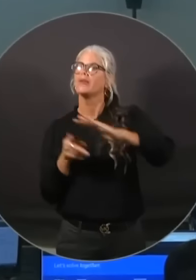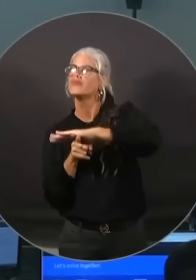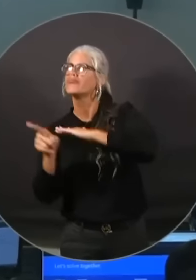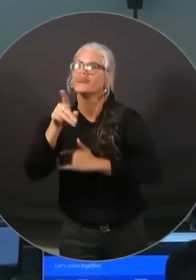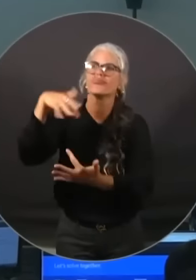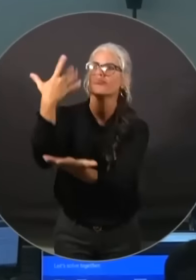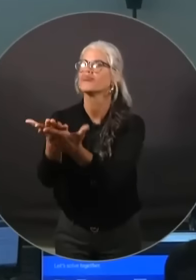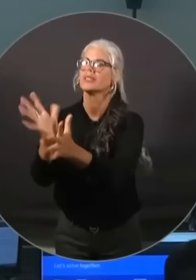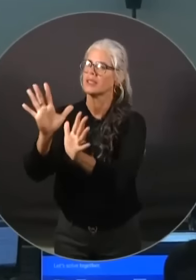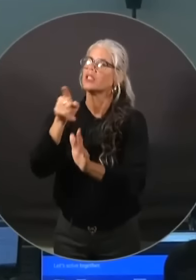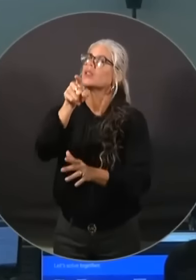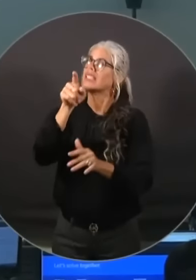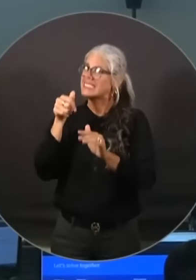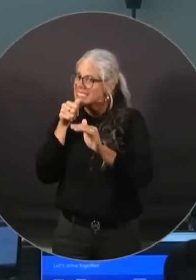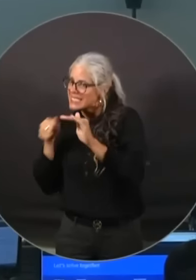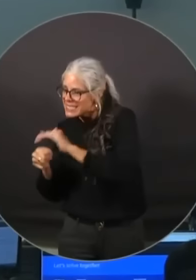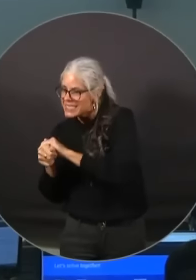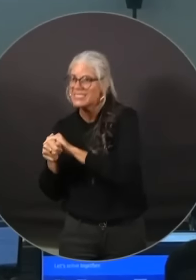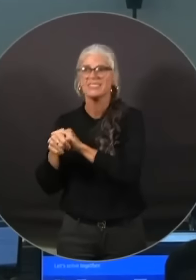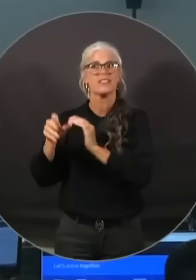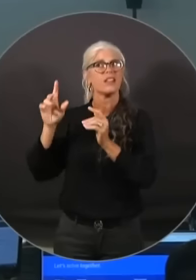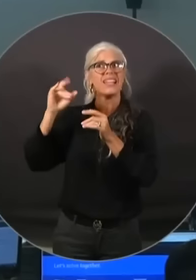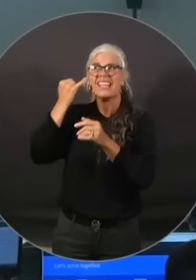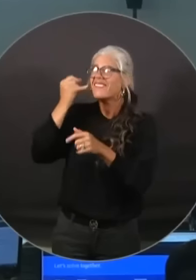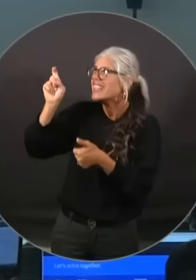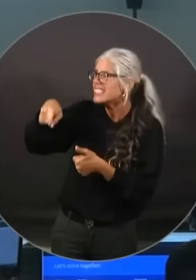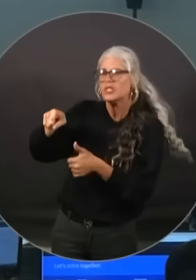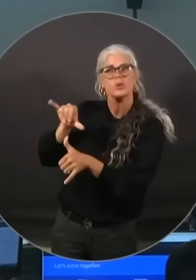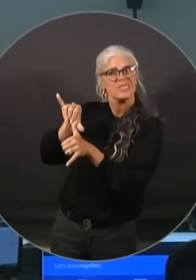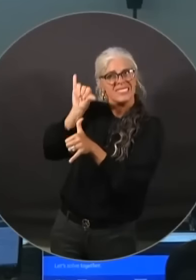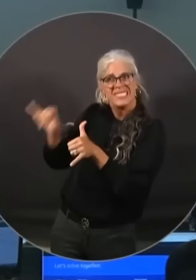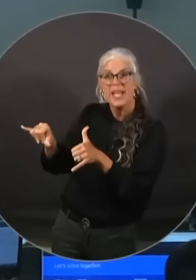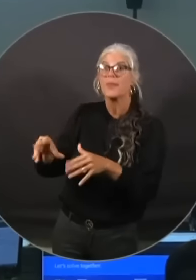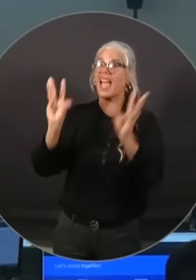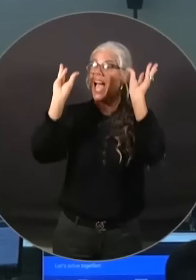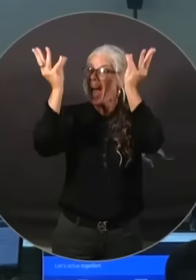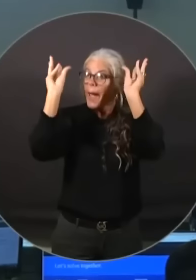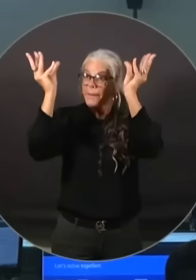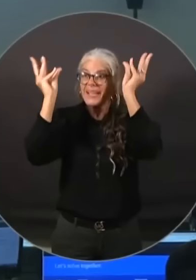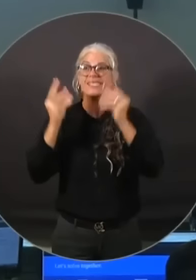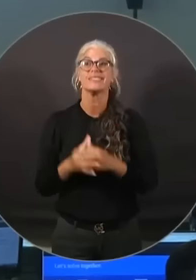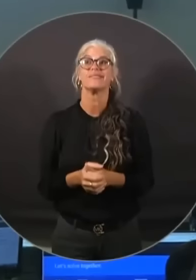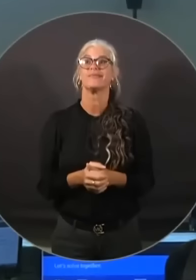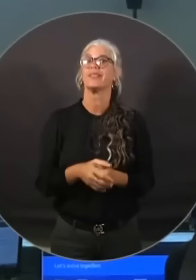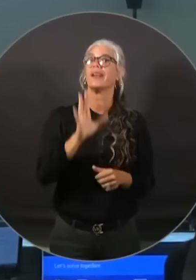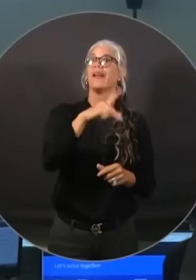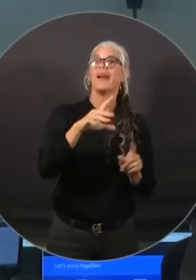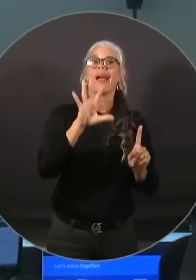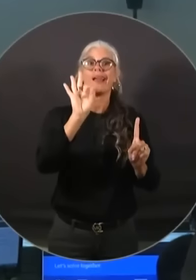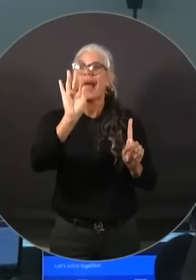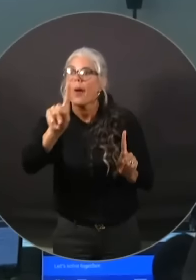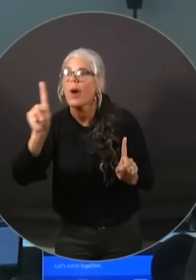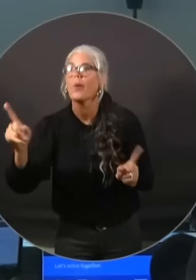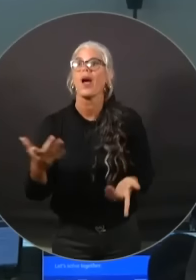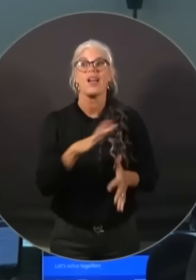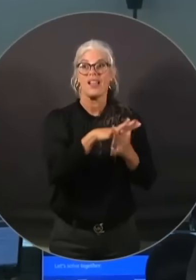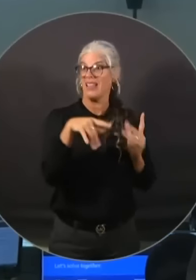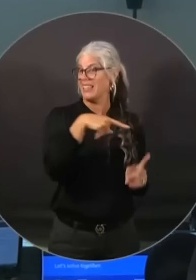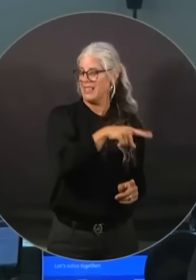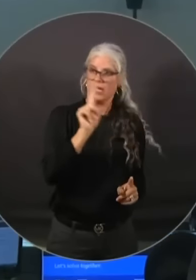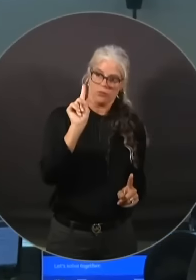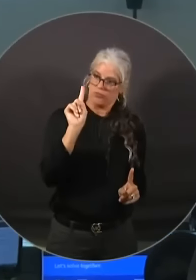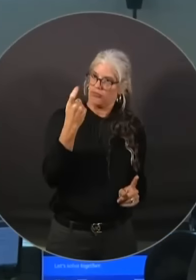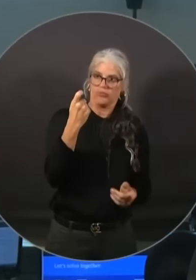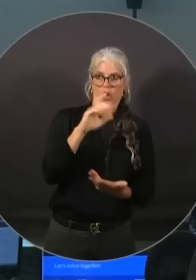long as that needs to happen. Ambulance, ambulances, search and rescue teams and other first responders will not be able to get to you during